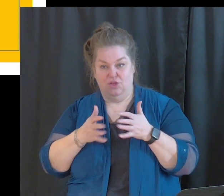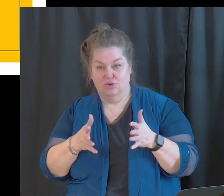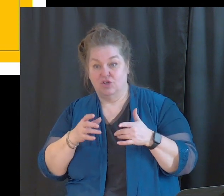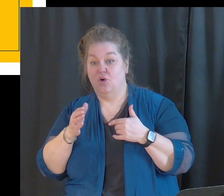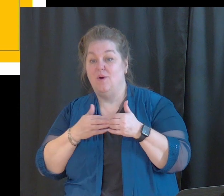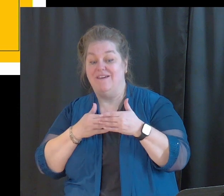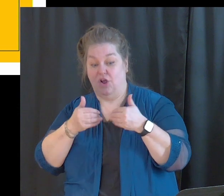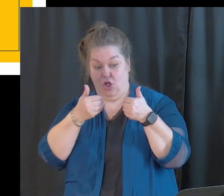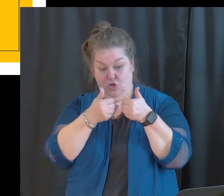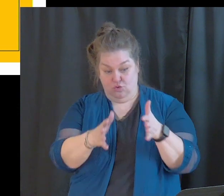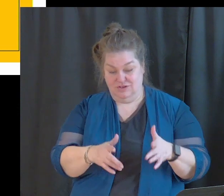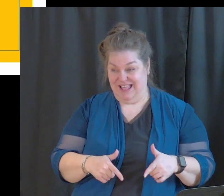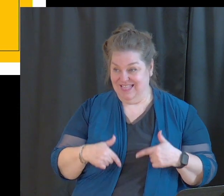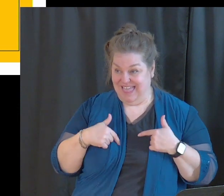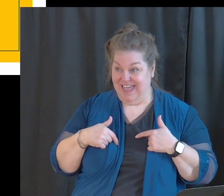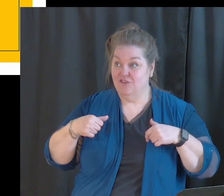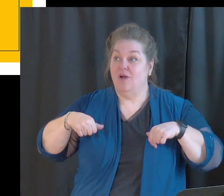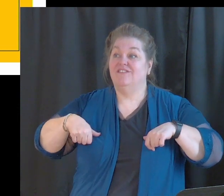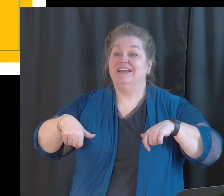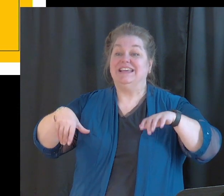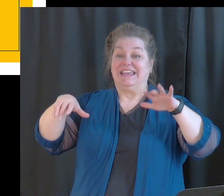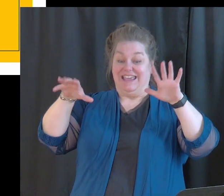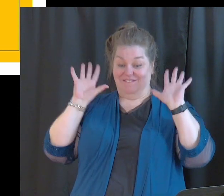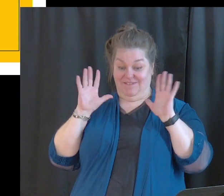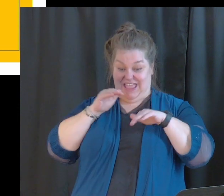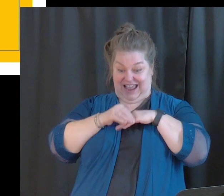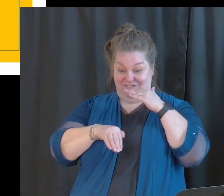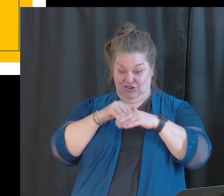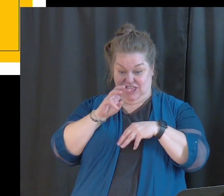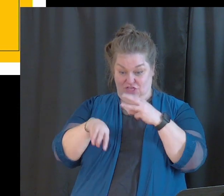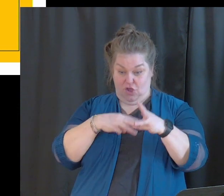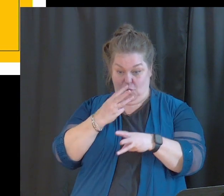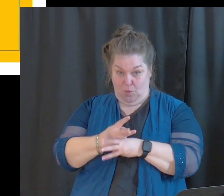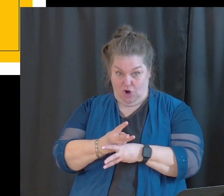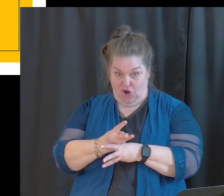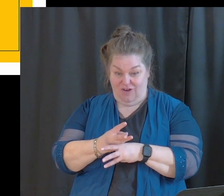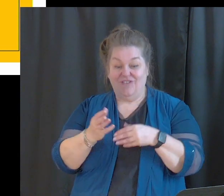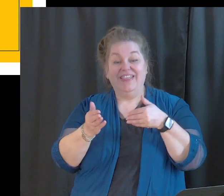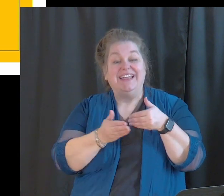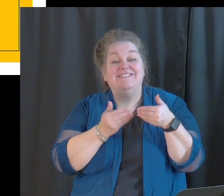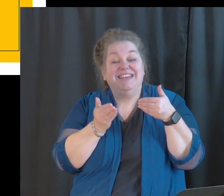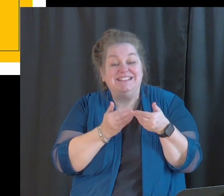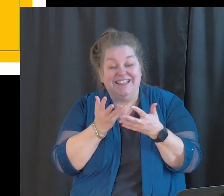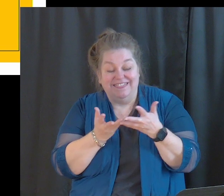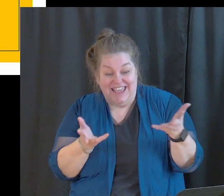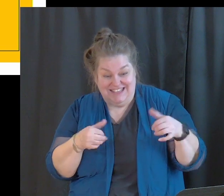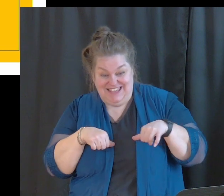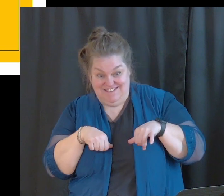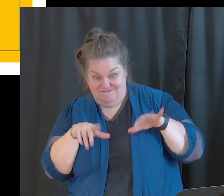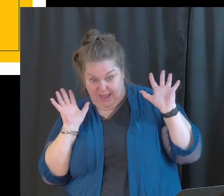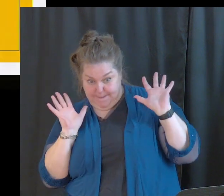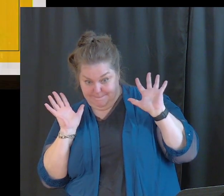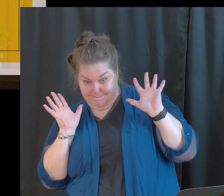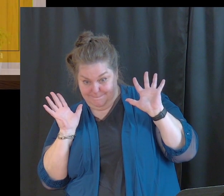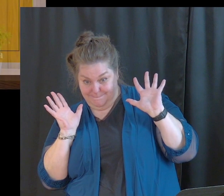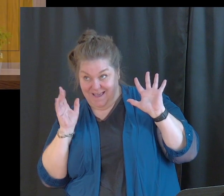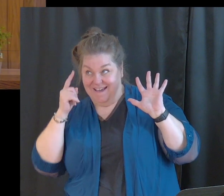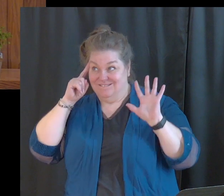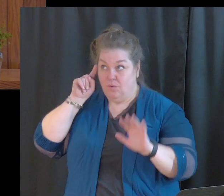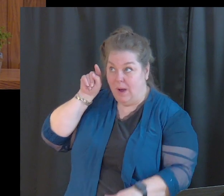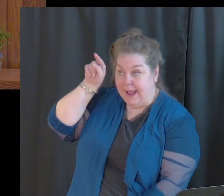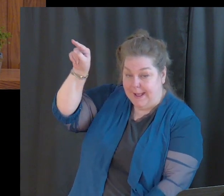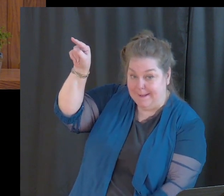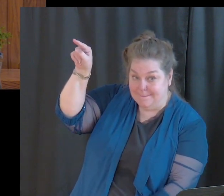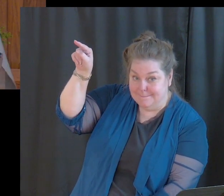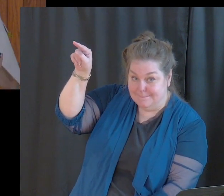life, whoever gives up the comforts of this world, whoever is in convenience of this world, for my sake,